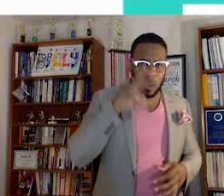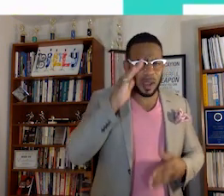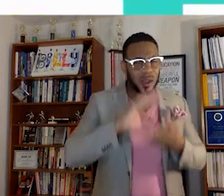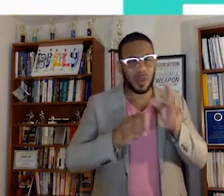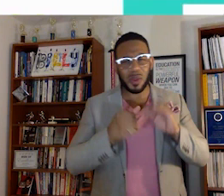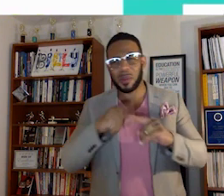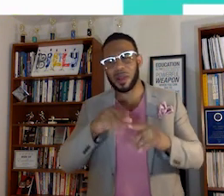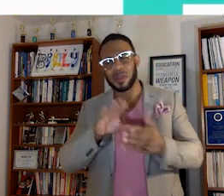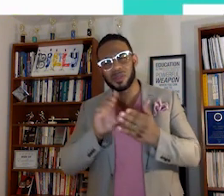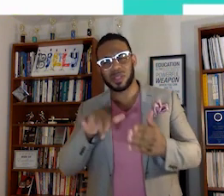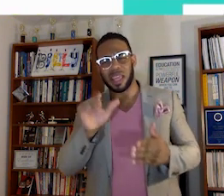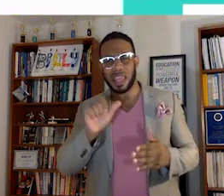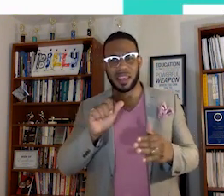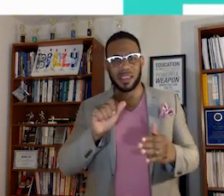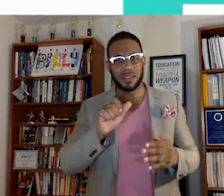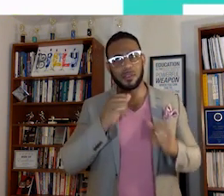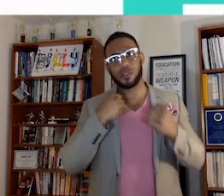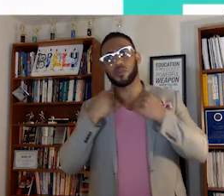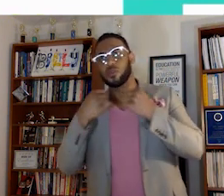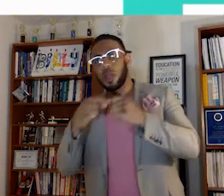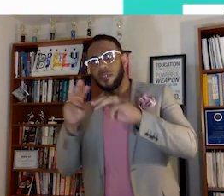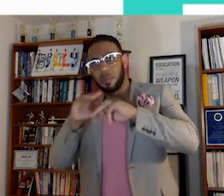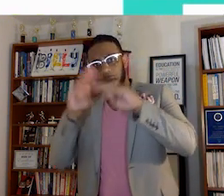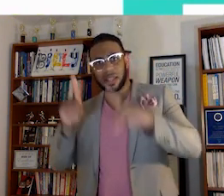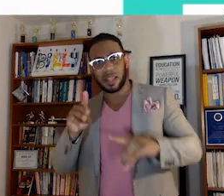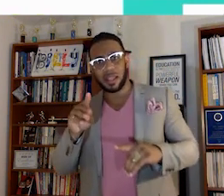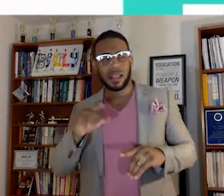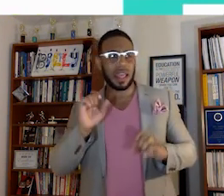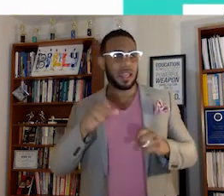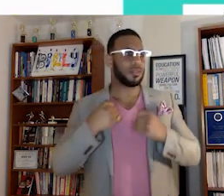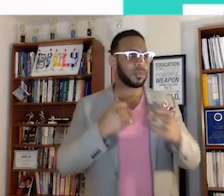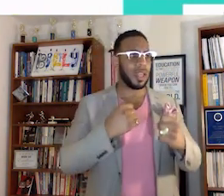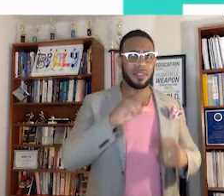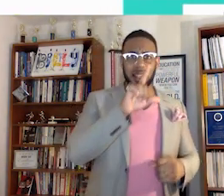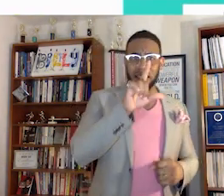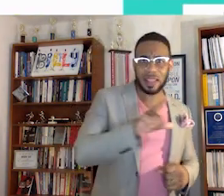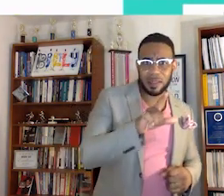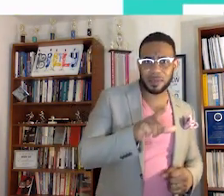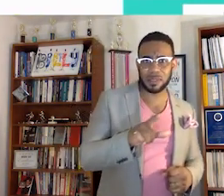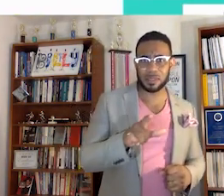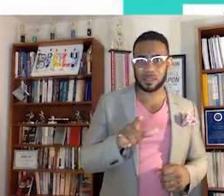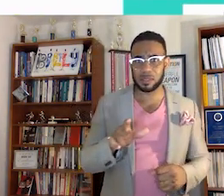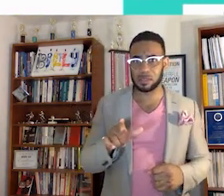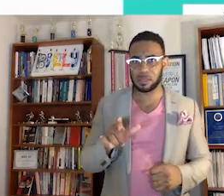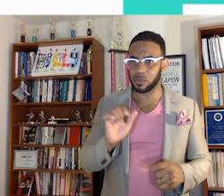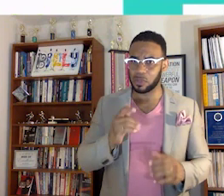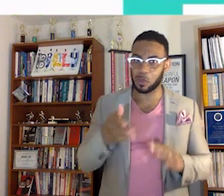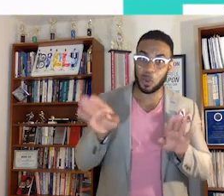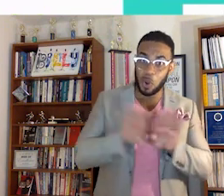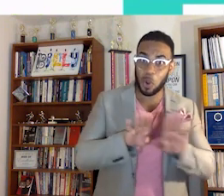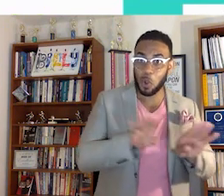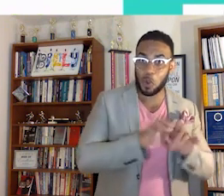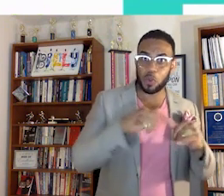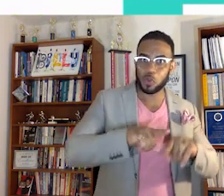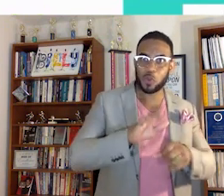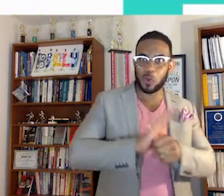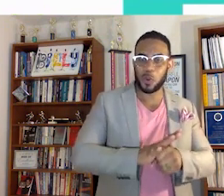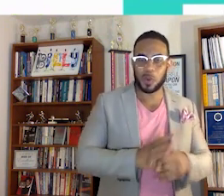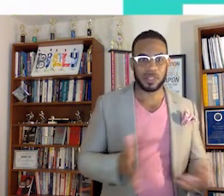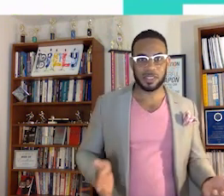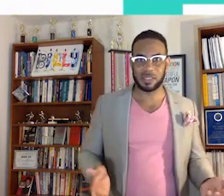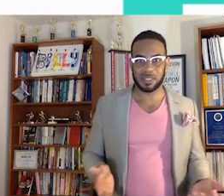stories about students having to drive to McDonald's, having to drive to libraries which were closed during quarantine